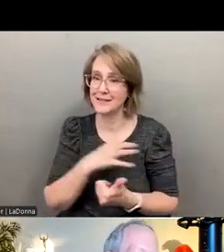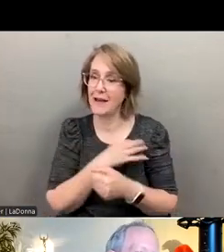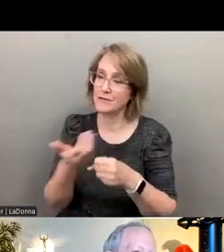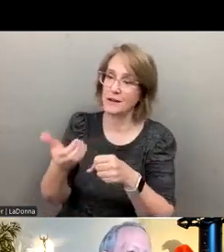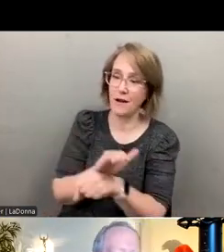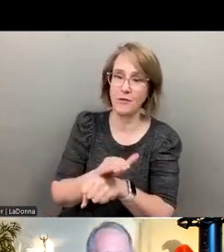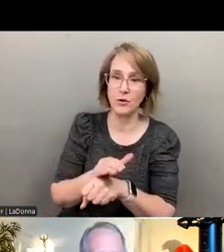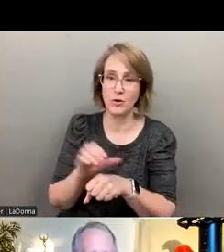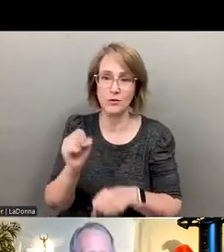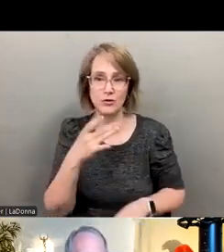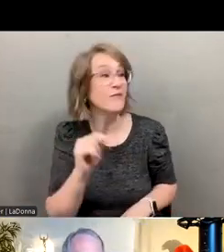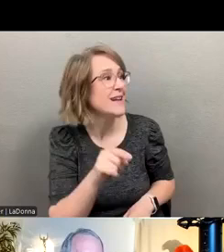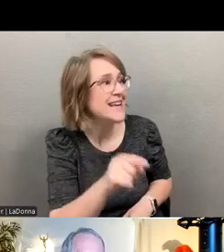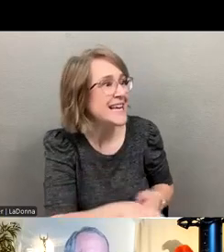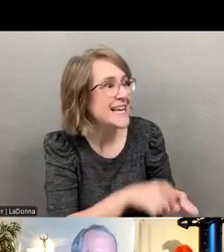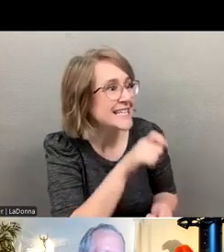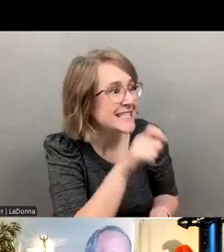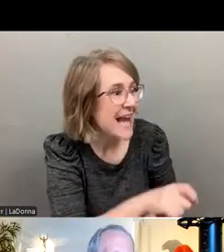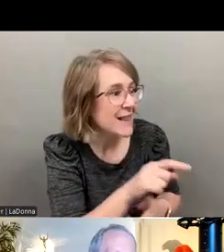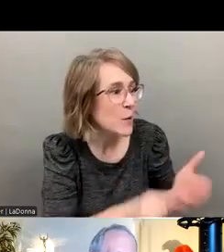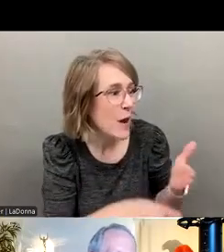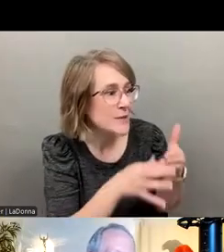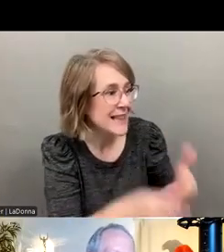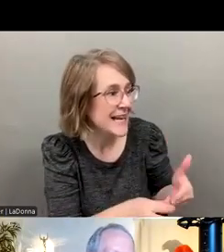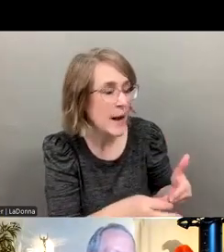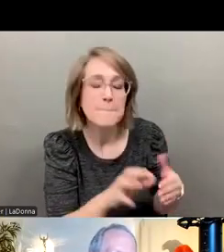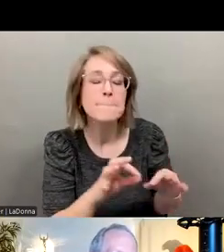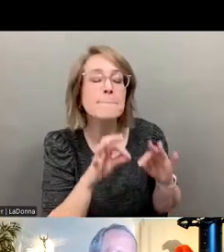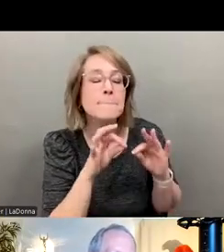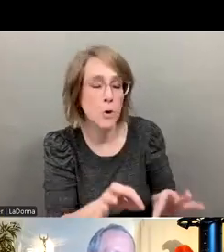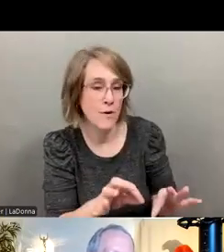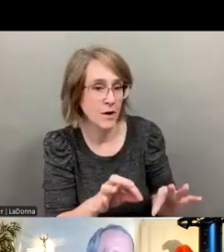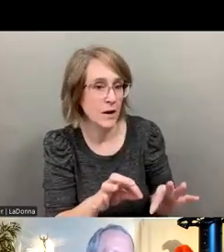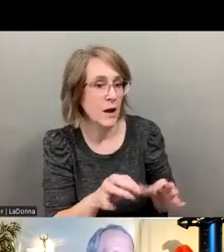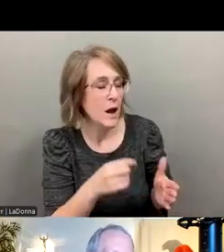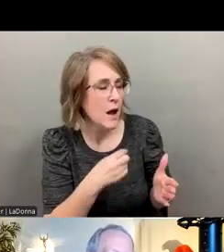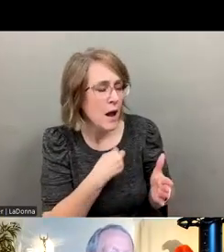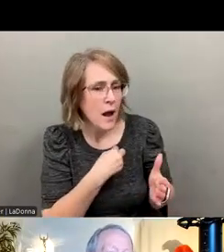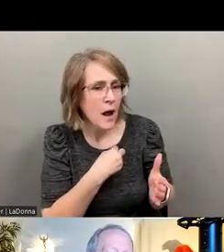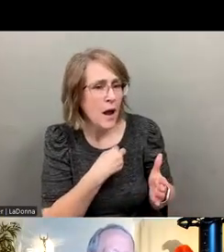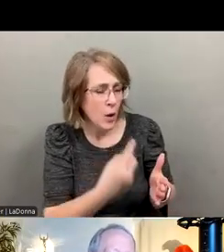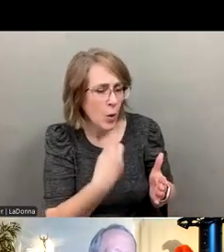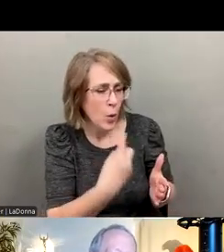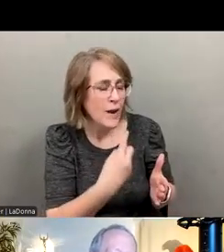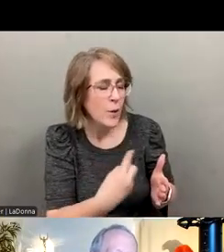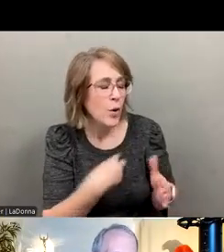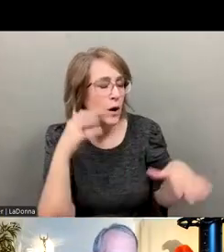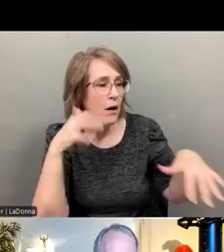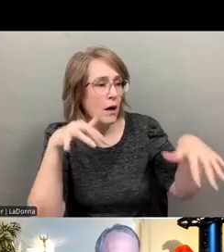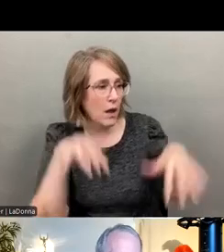Exactly. That's where I was going, Chris. No, that's perfect. I was, uh, I was, we were stung,